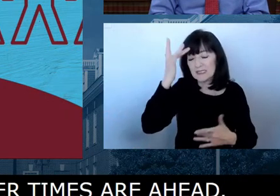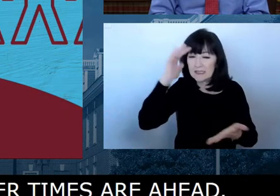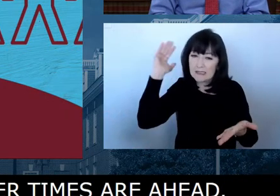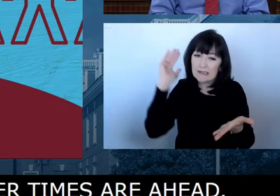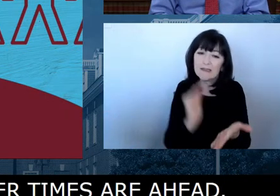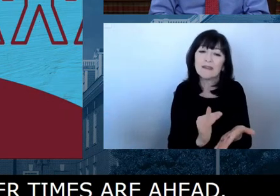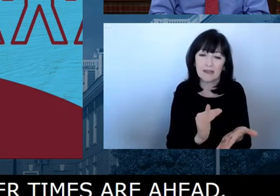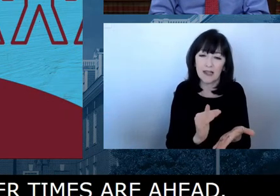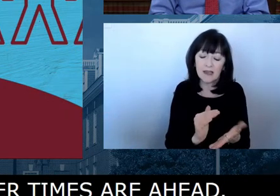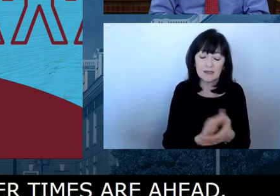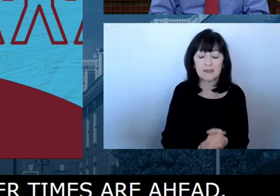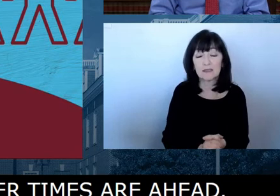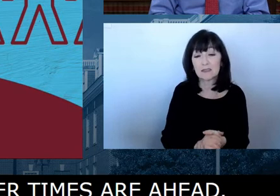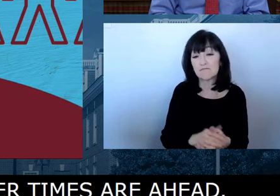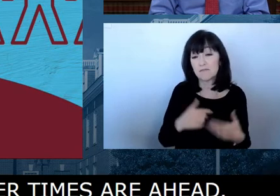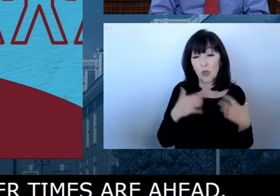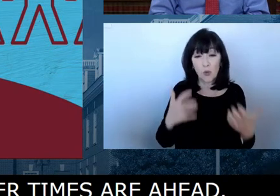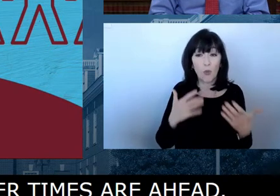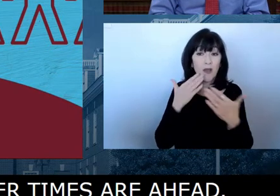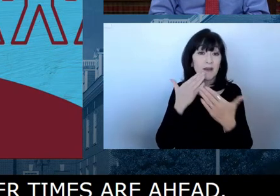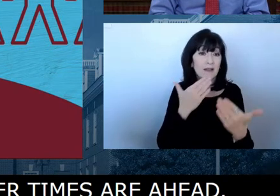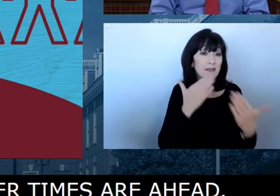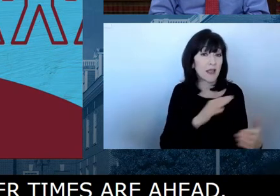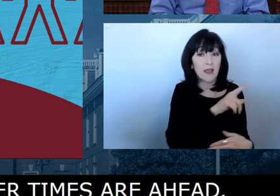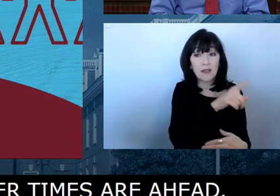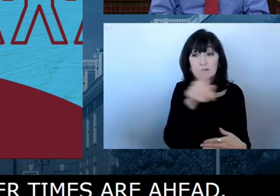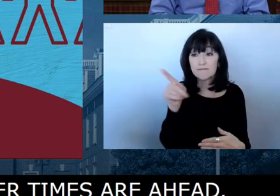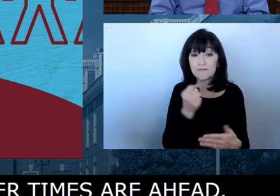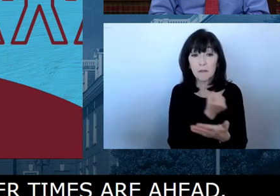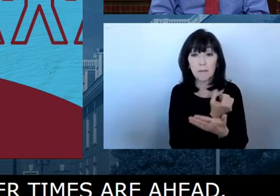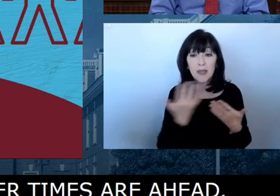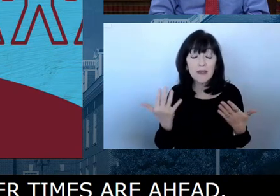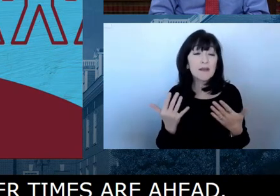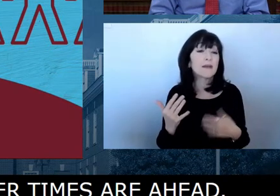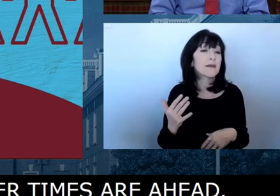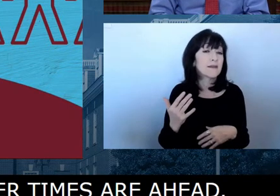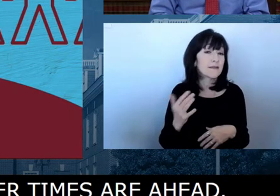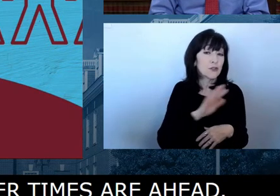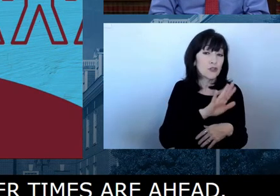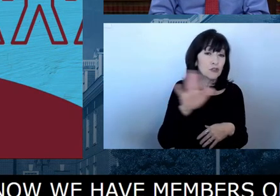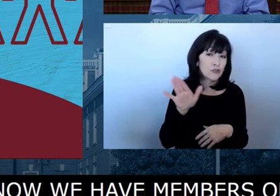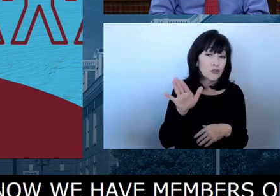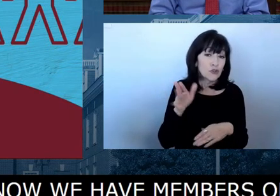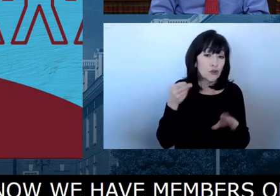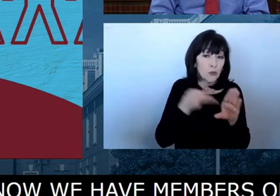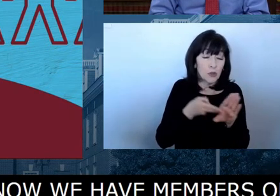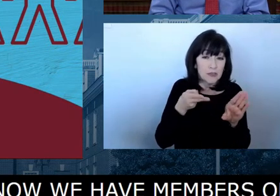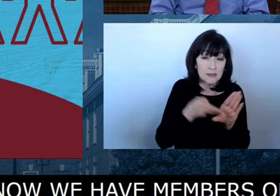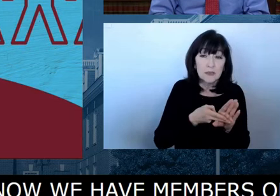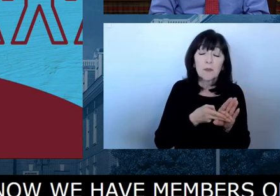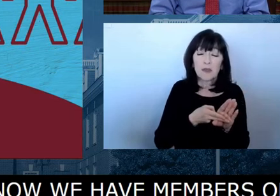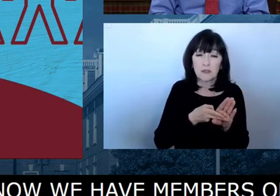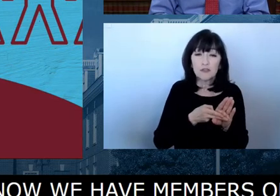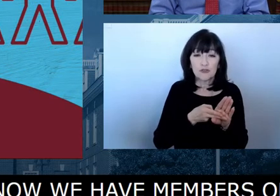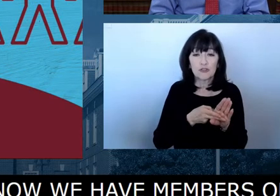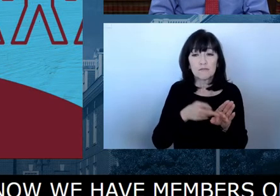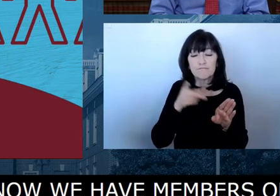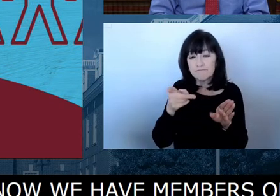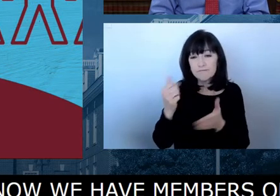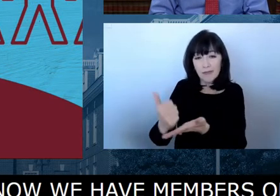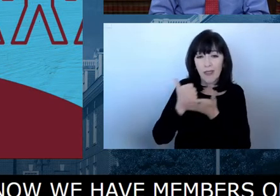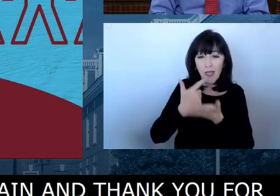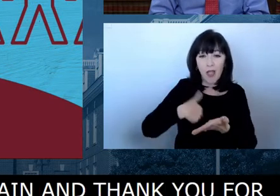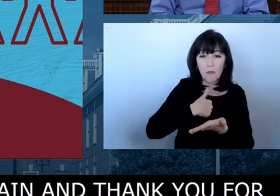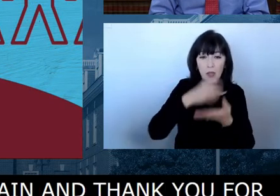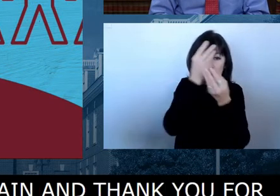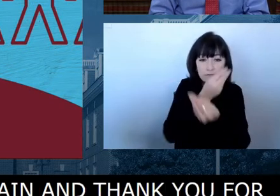appreciate your attendance, uh, getting the information out to the public. That's so important, uh, in our efforts to manage, uh, manage